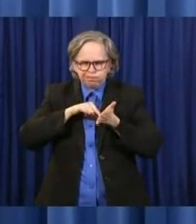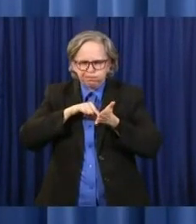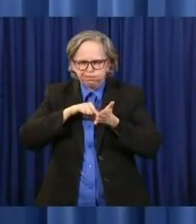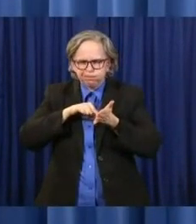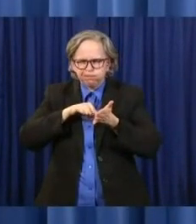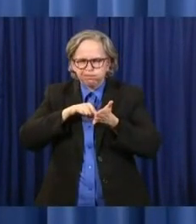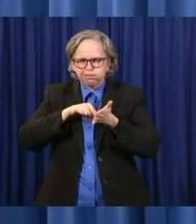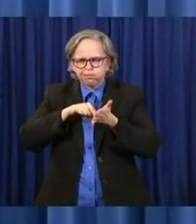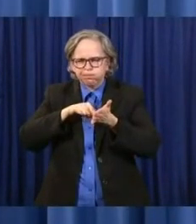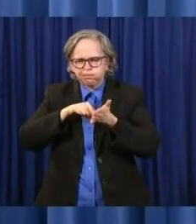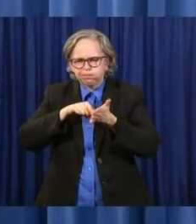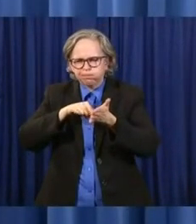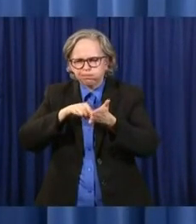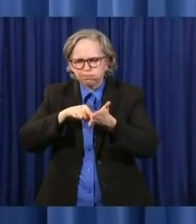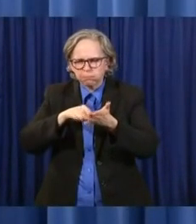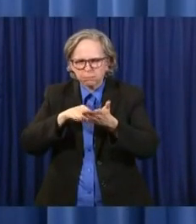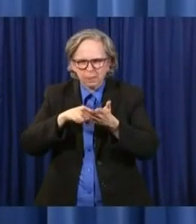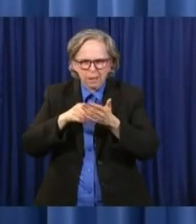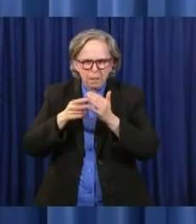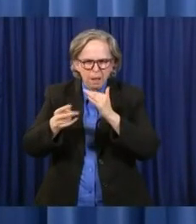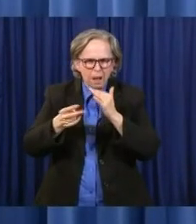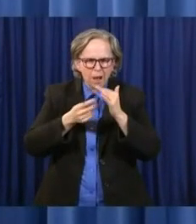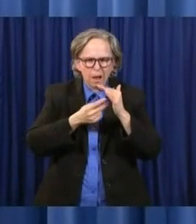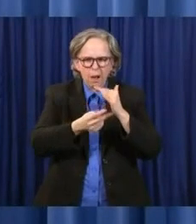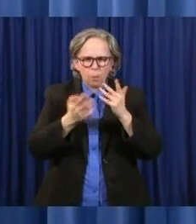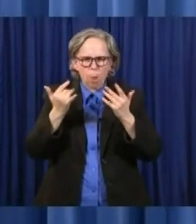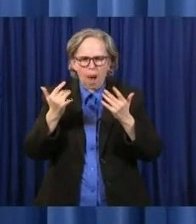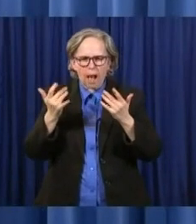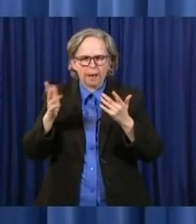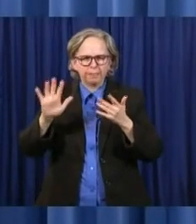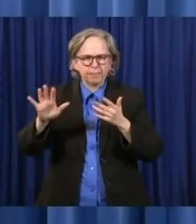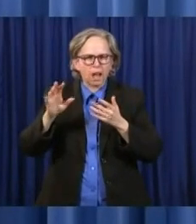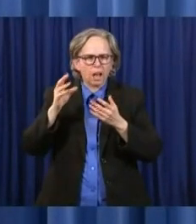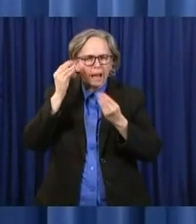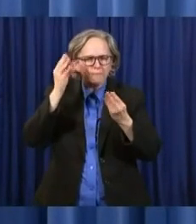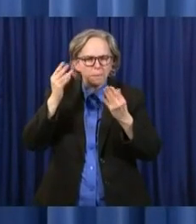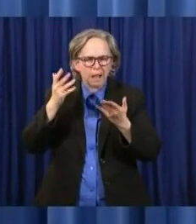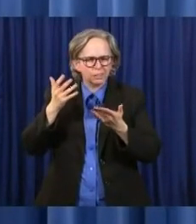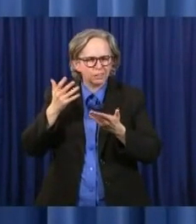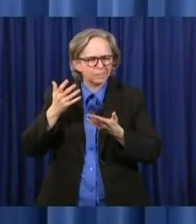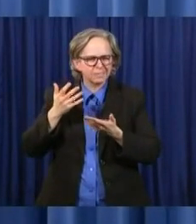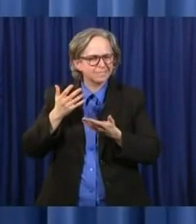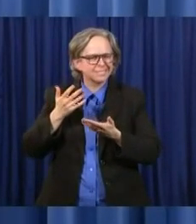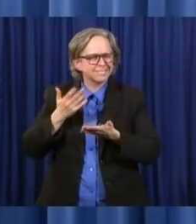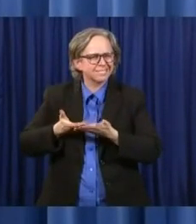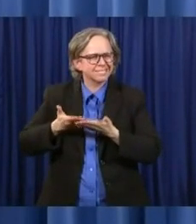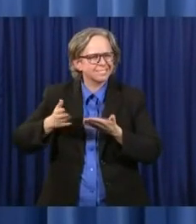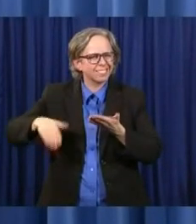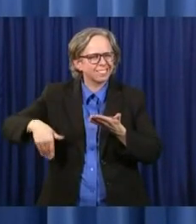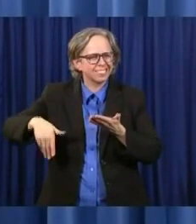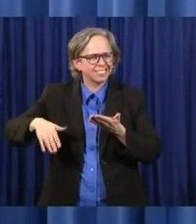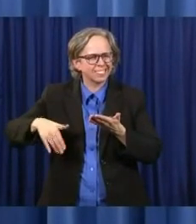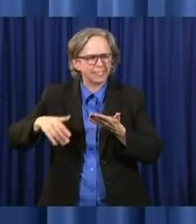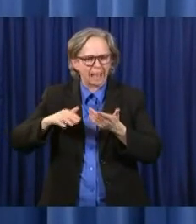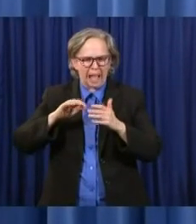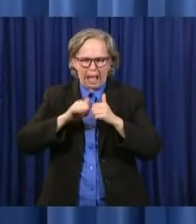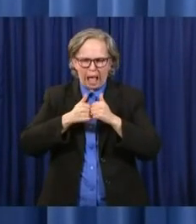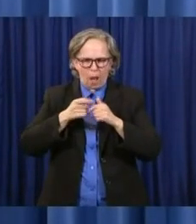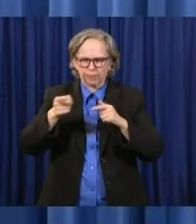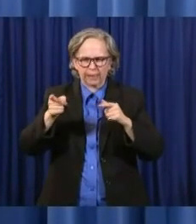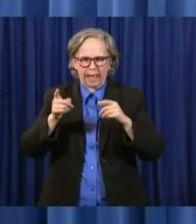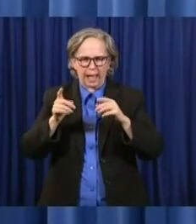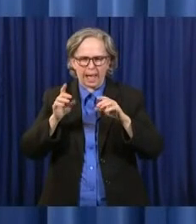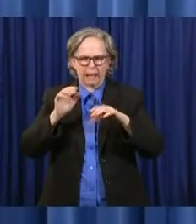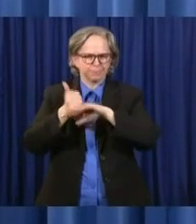what facts they thought had changed or what assumptions may be that were changing, and we're taking